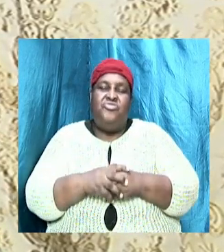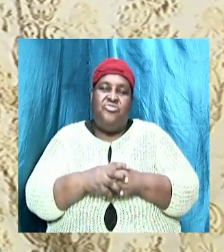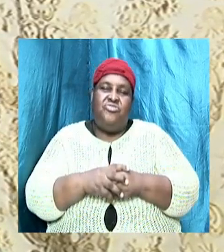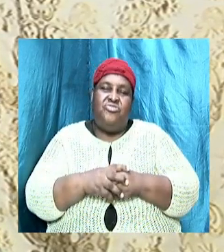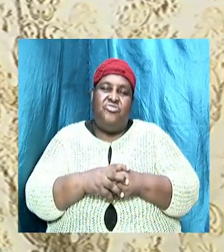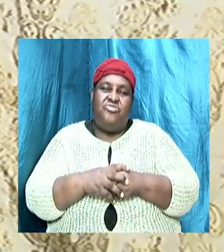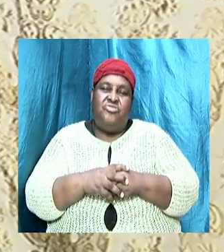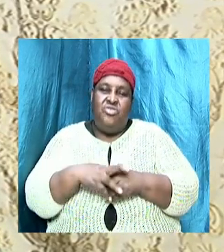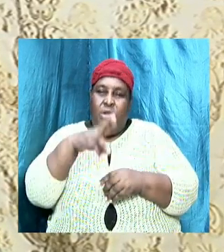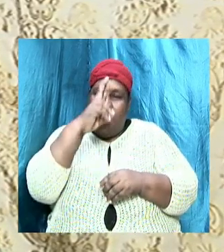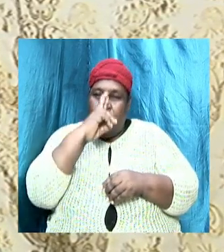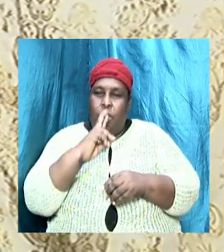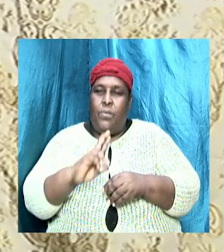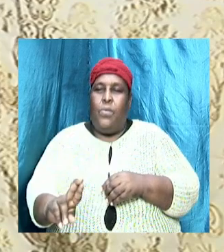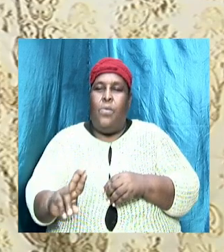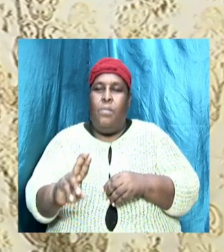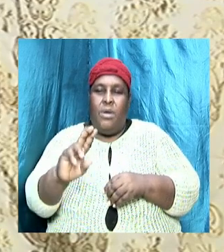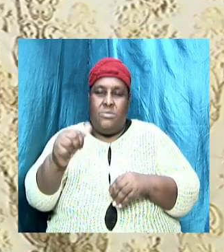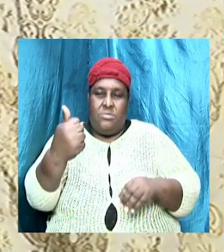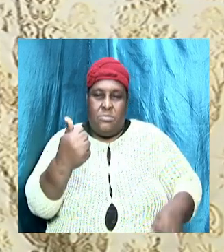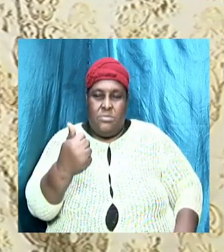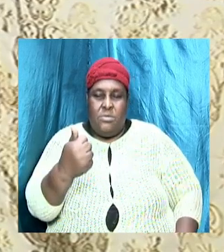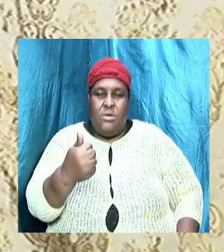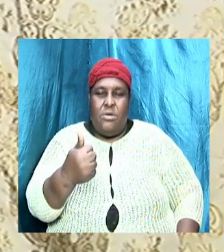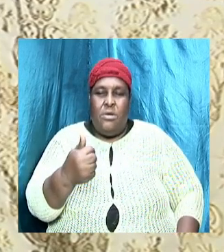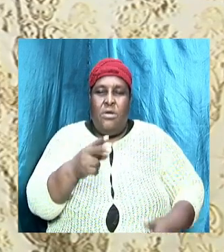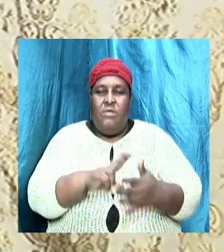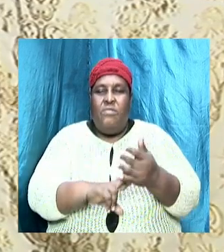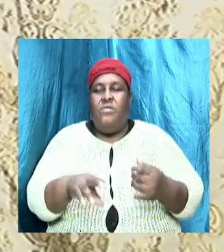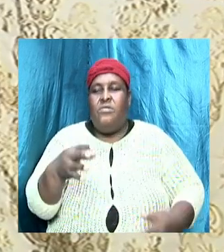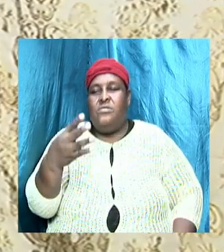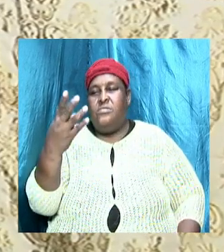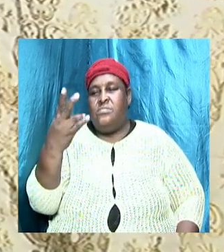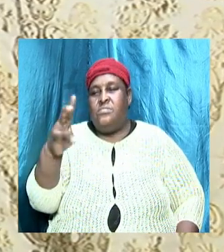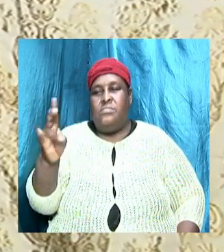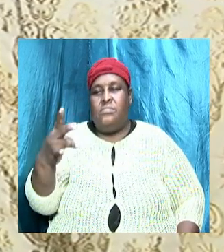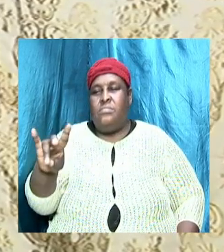in Romans 10, verses 17.